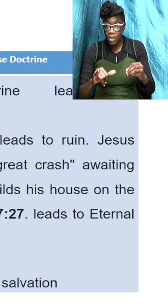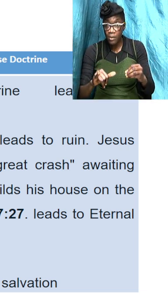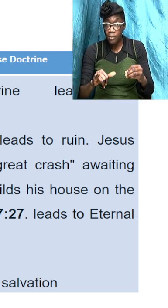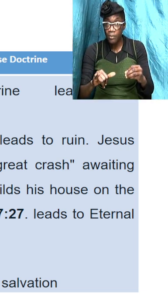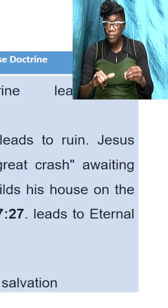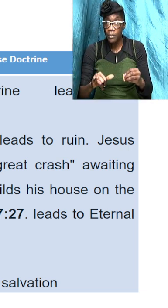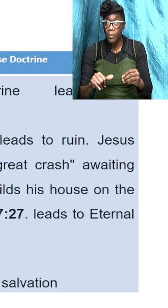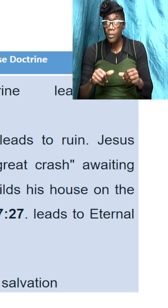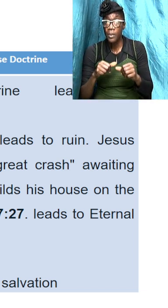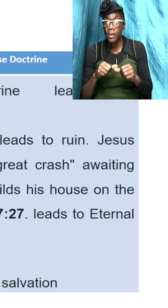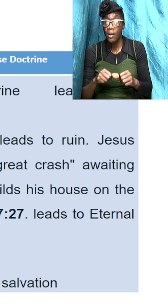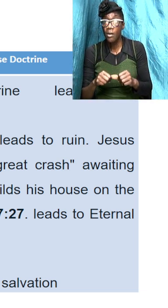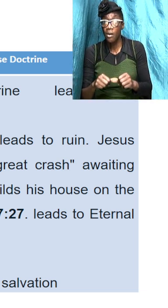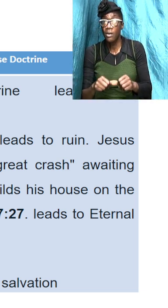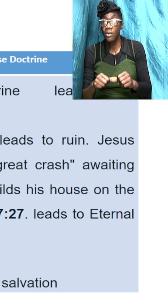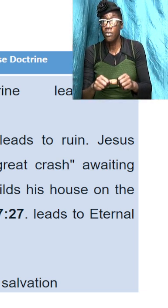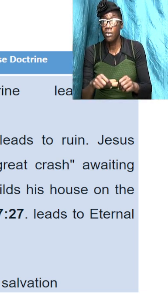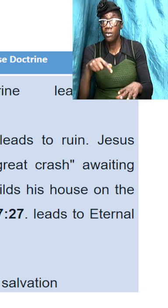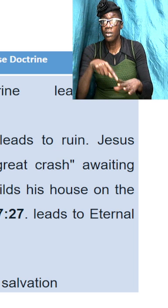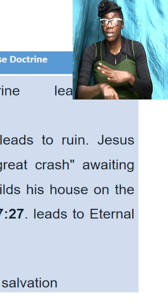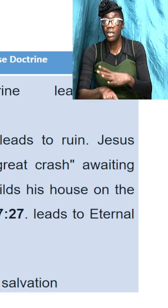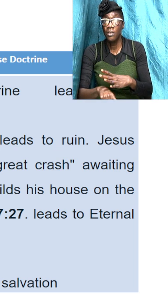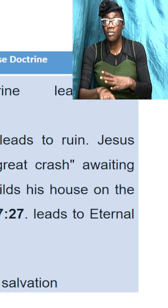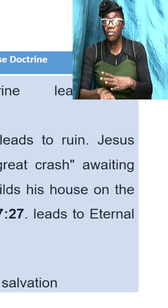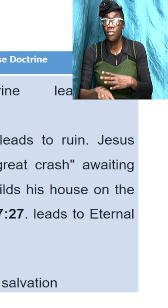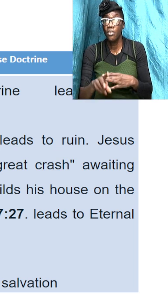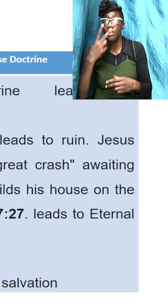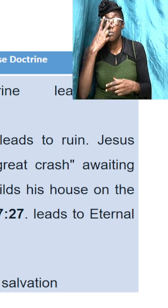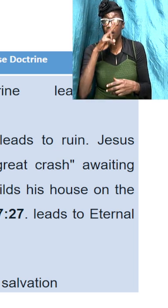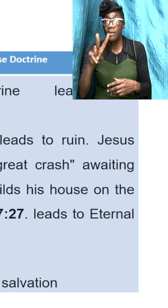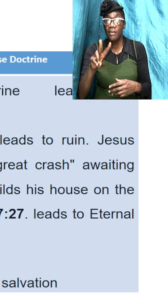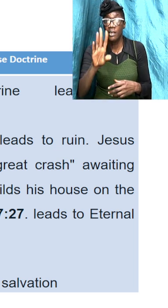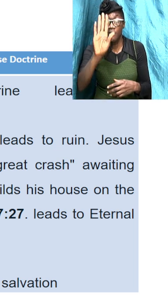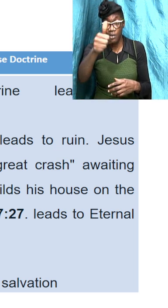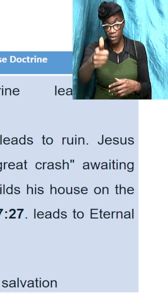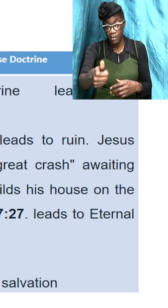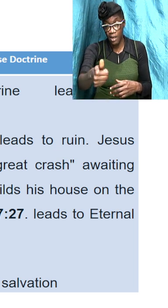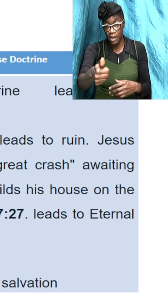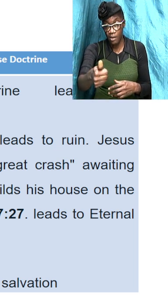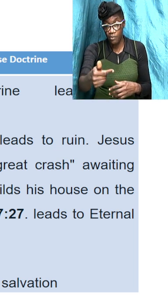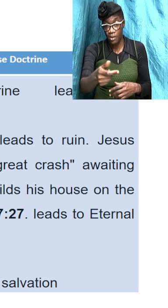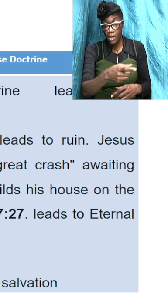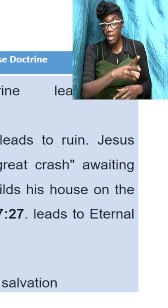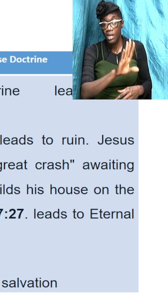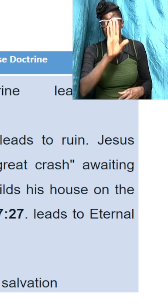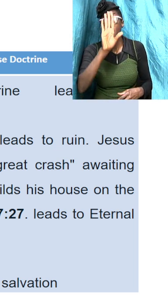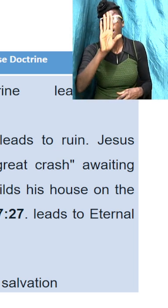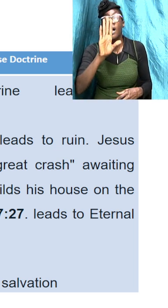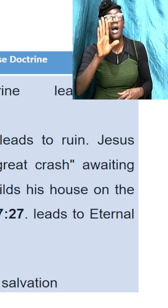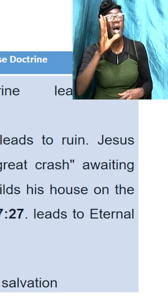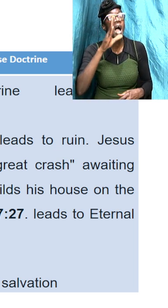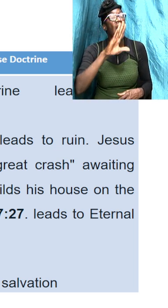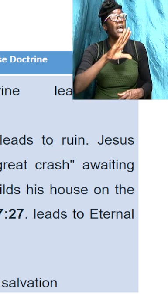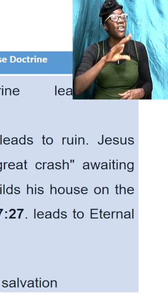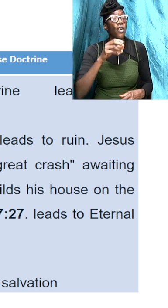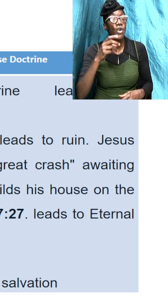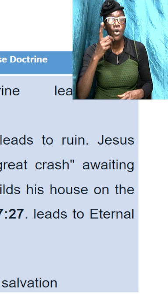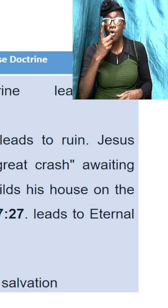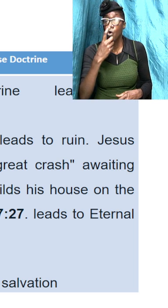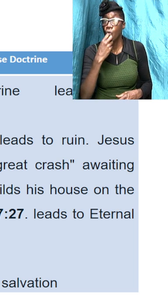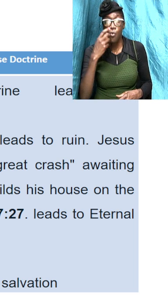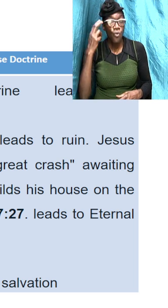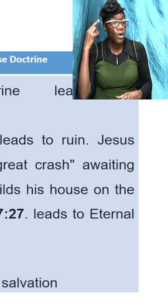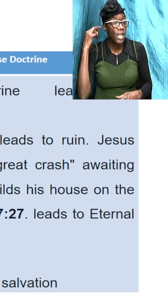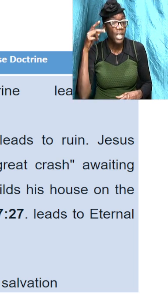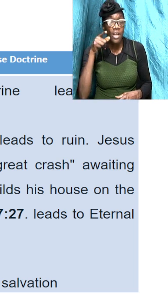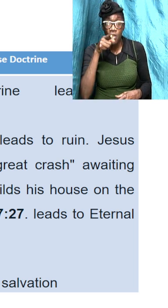persist in this by so doing you will save both yourself and your hearers and we read it